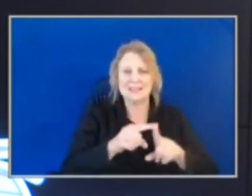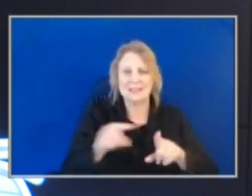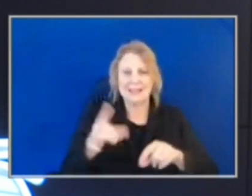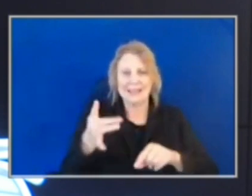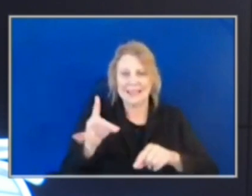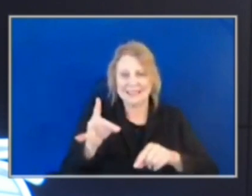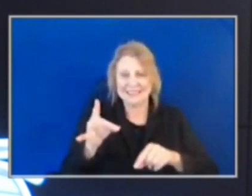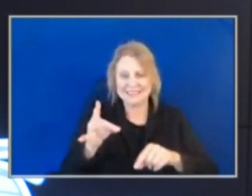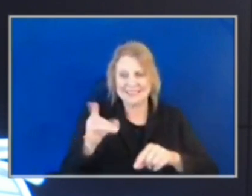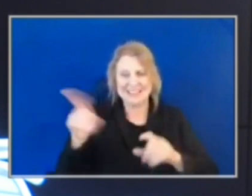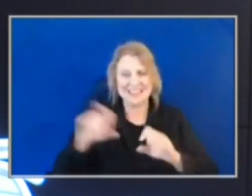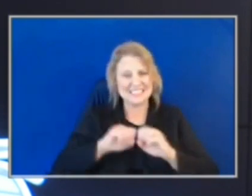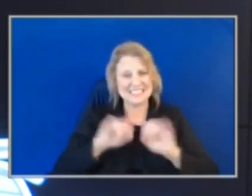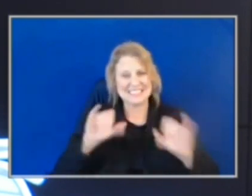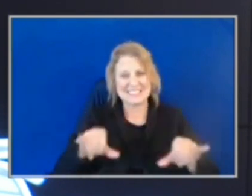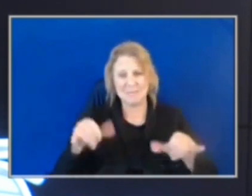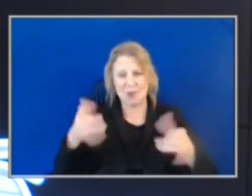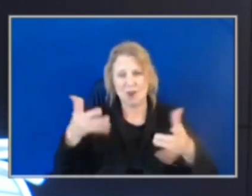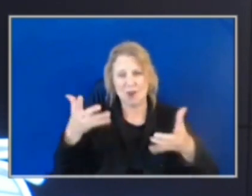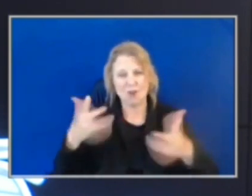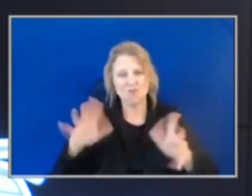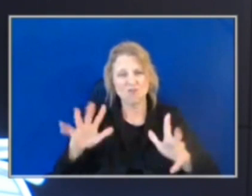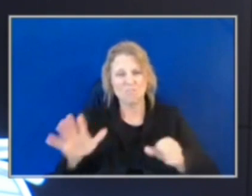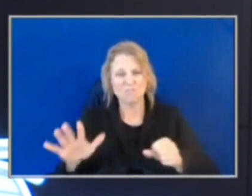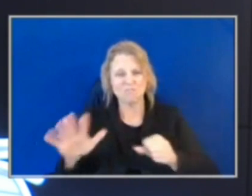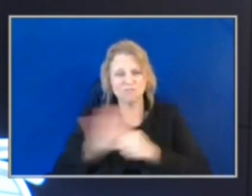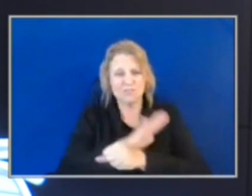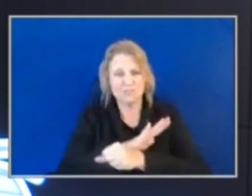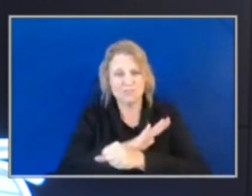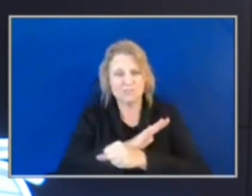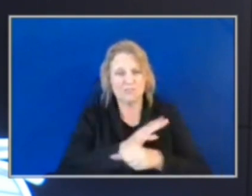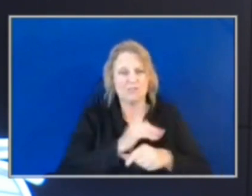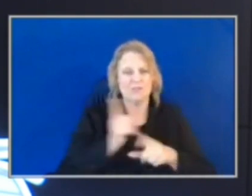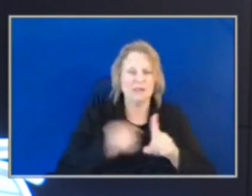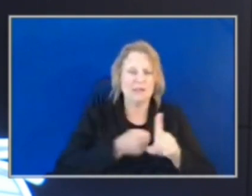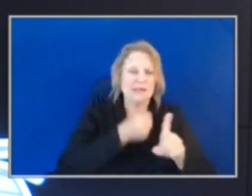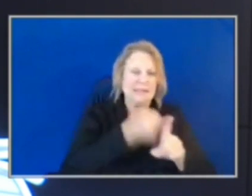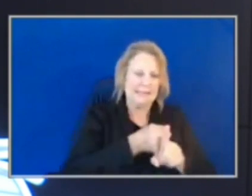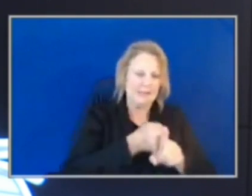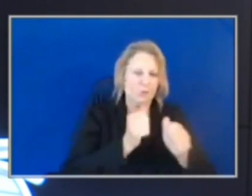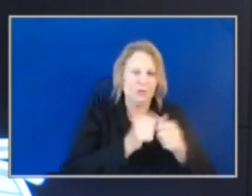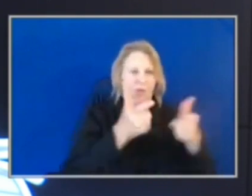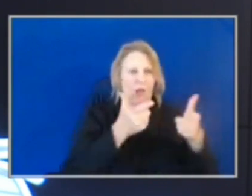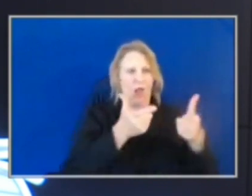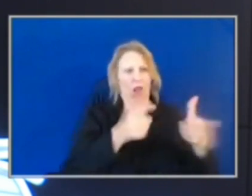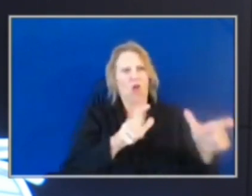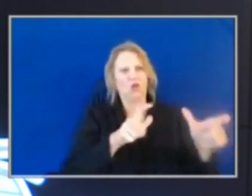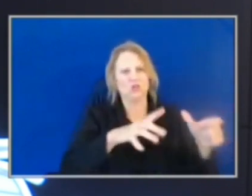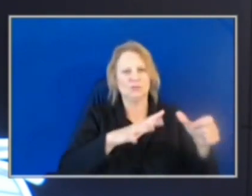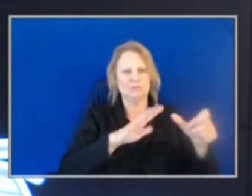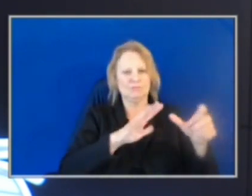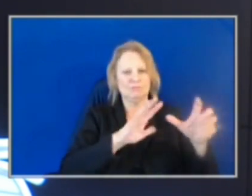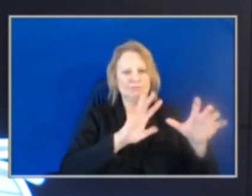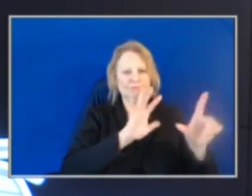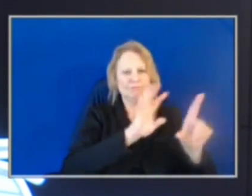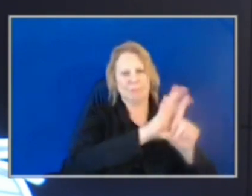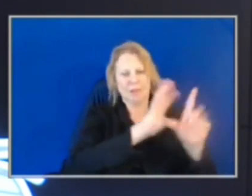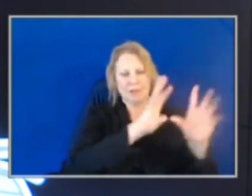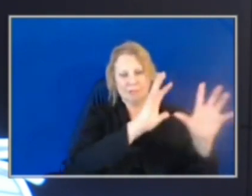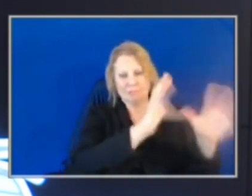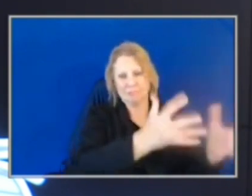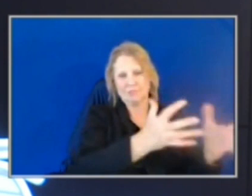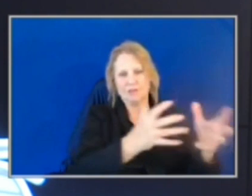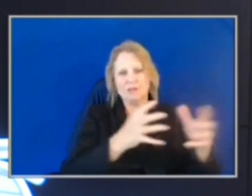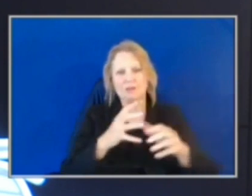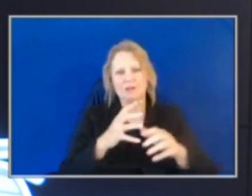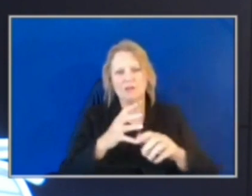overloaded with, like, the detention facilities was hit with an either larger population. So I think that was a big hit to the system because, like I said, it was